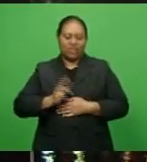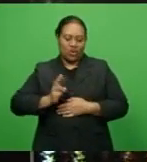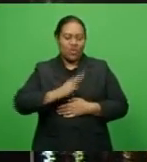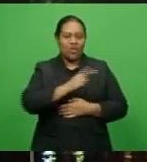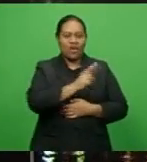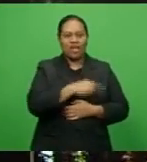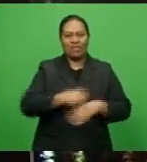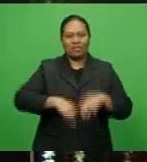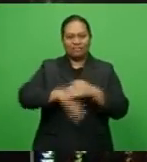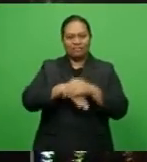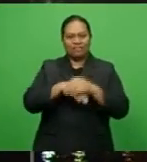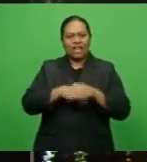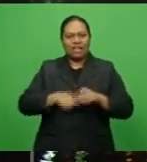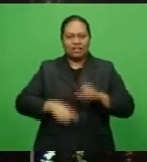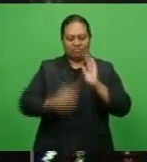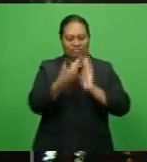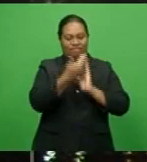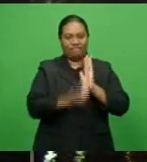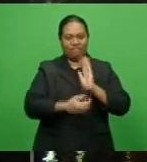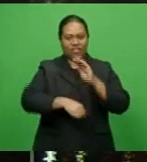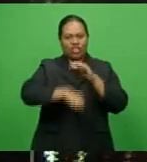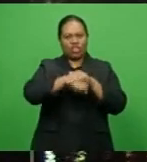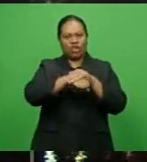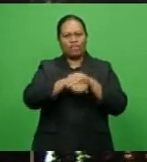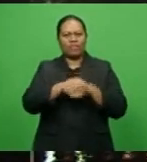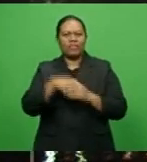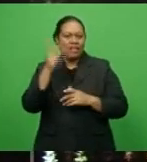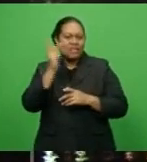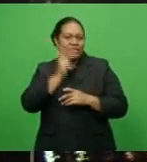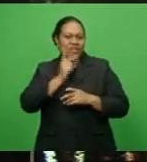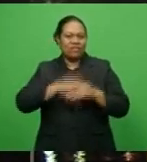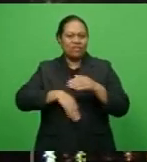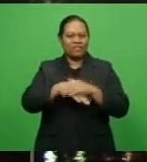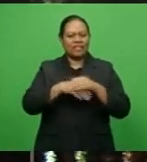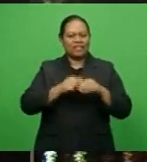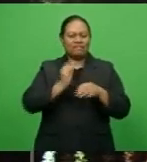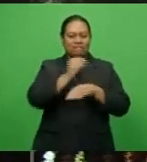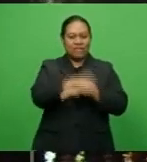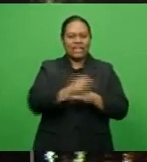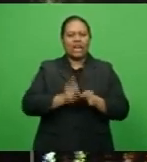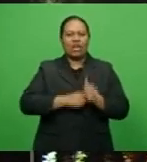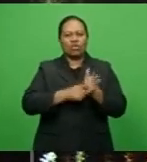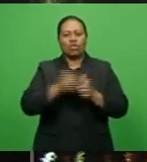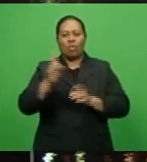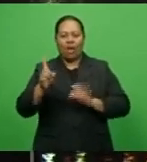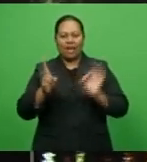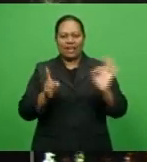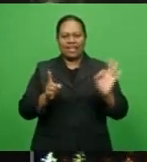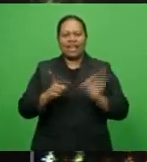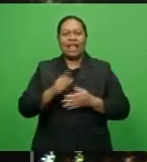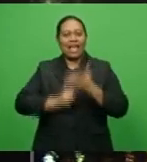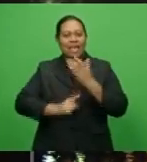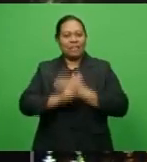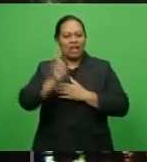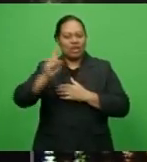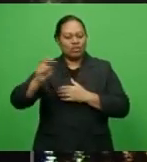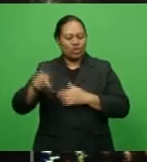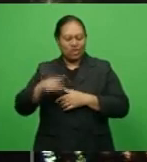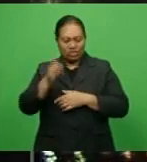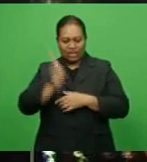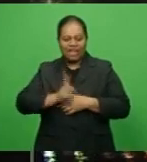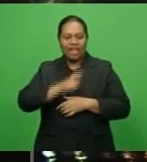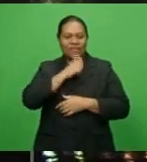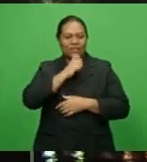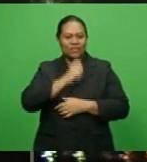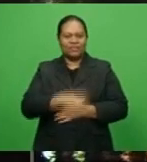team has maintained top spot on the Vodafone Premier League points table, defeating Laotoka 1-nil at Rathadakambao Park in Nausori this